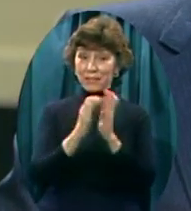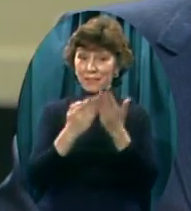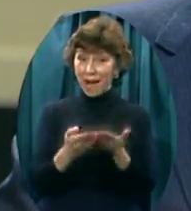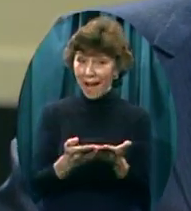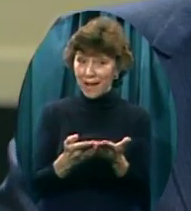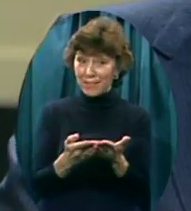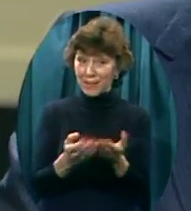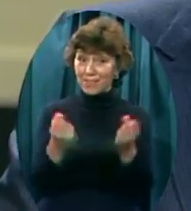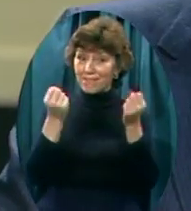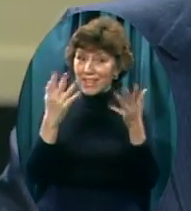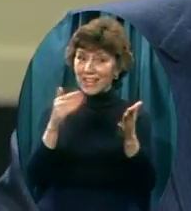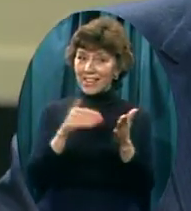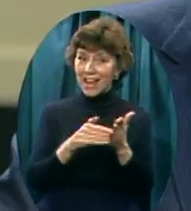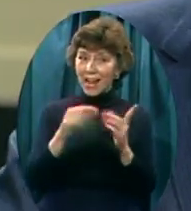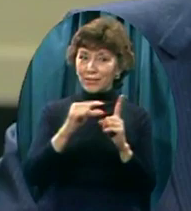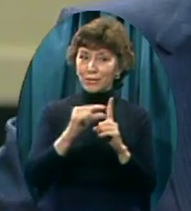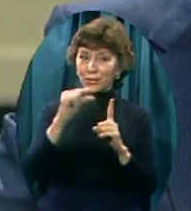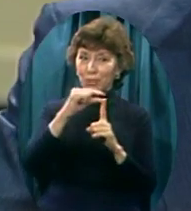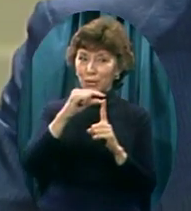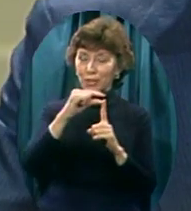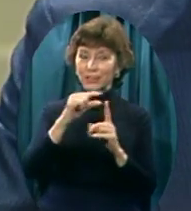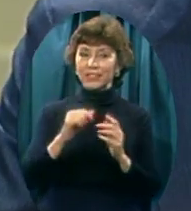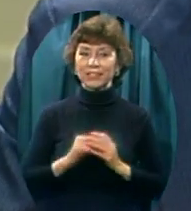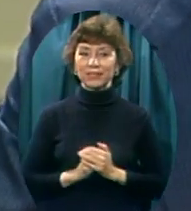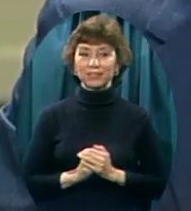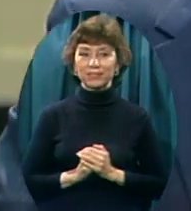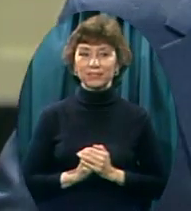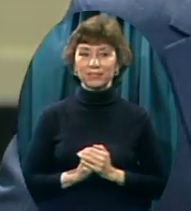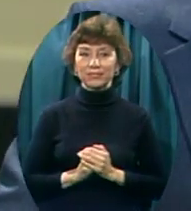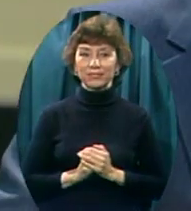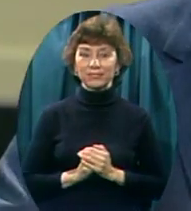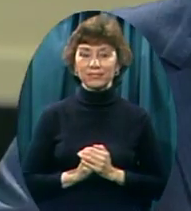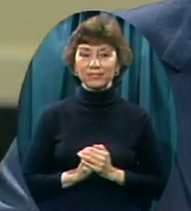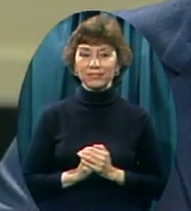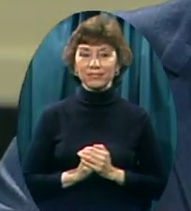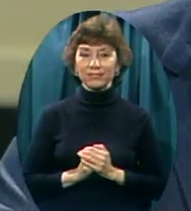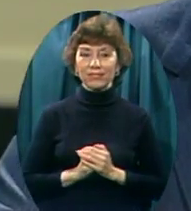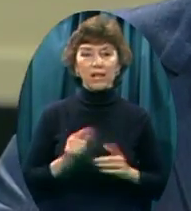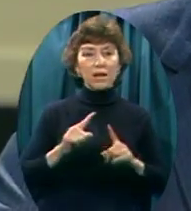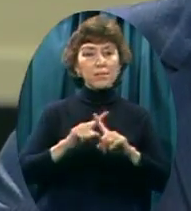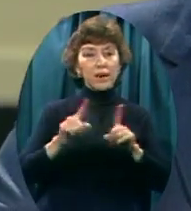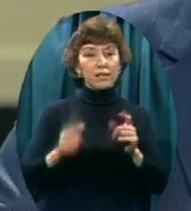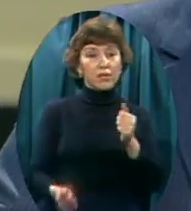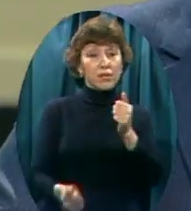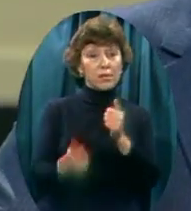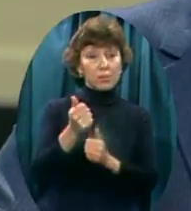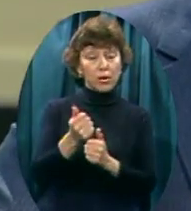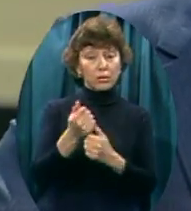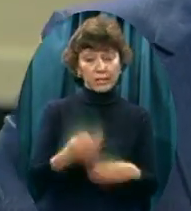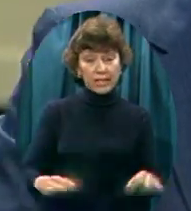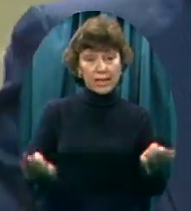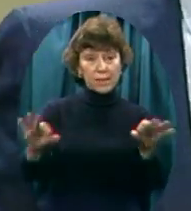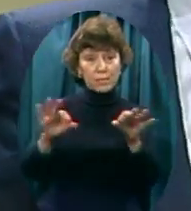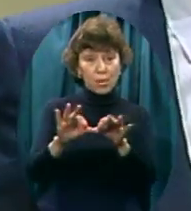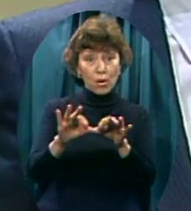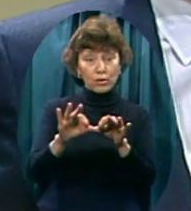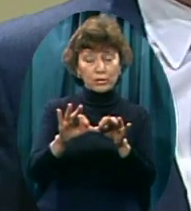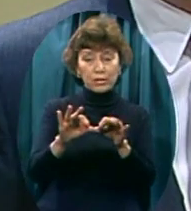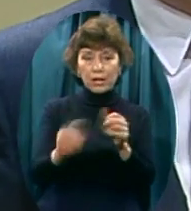774,747 words And without a doubt The most well known And also the most